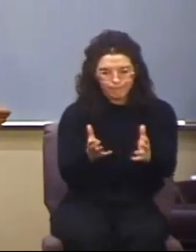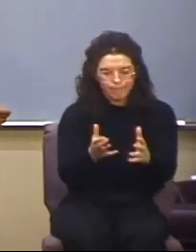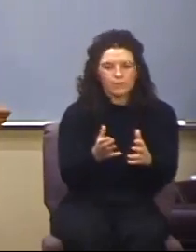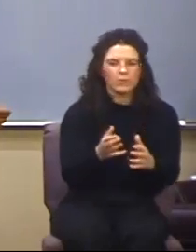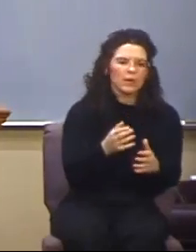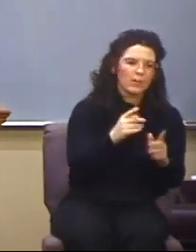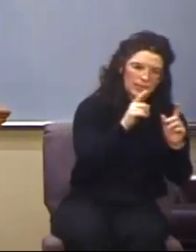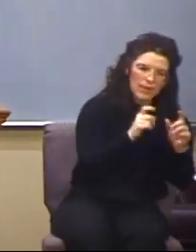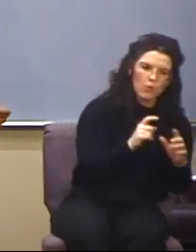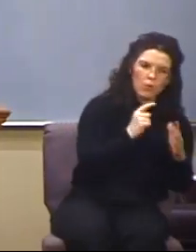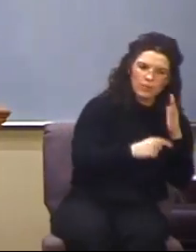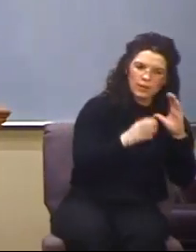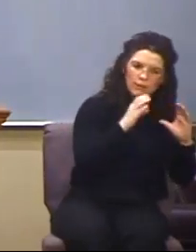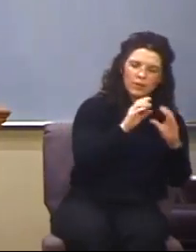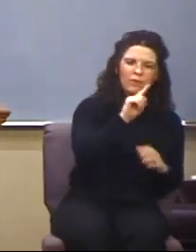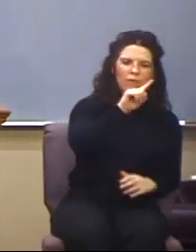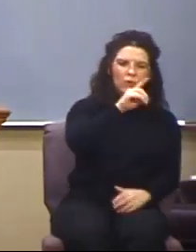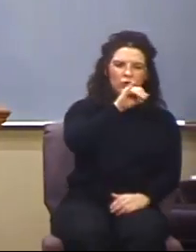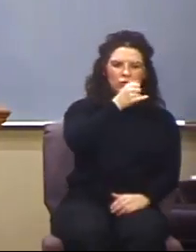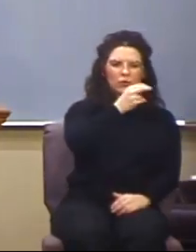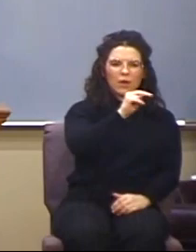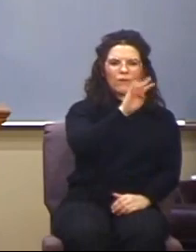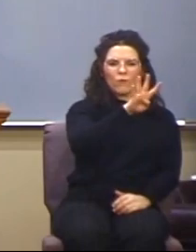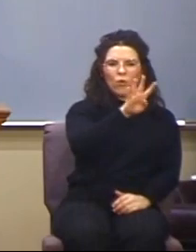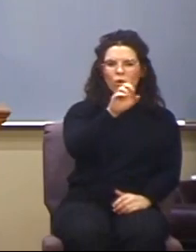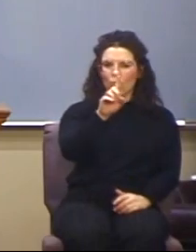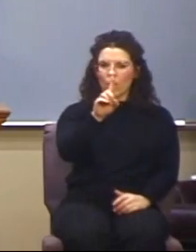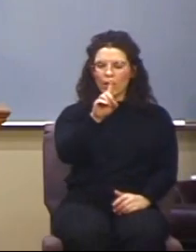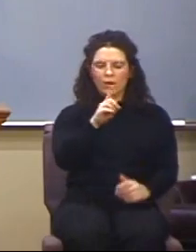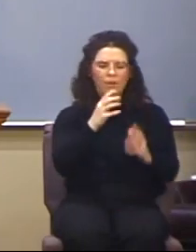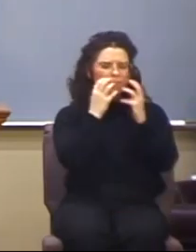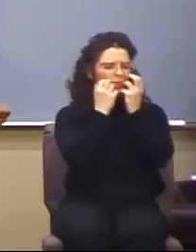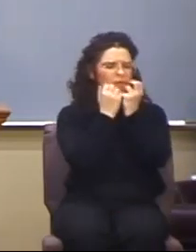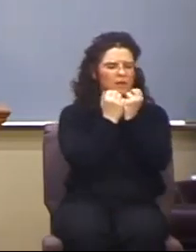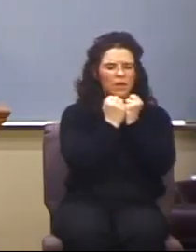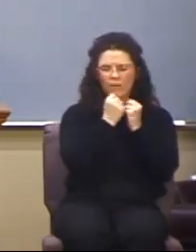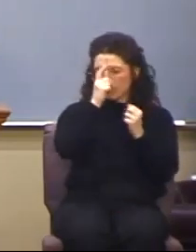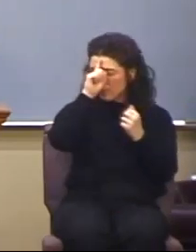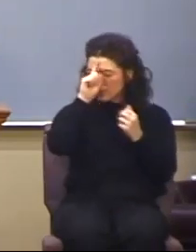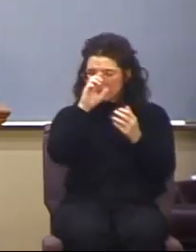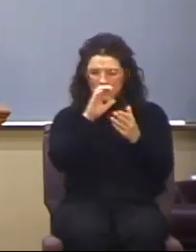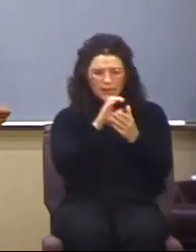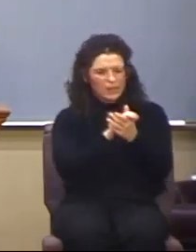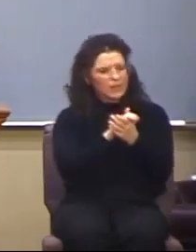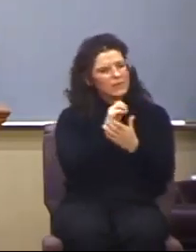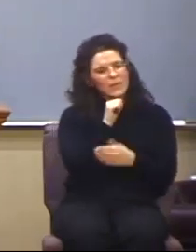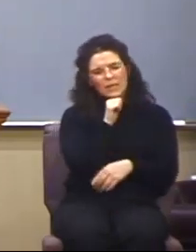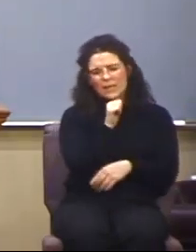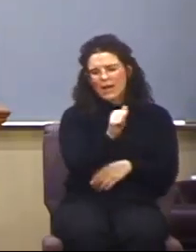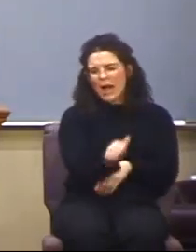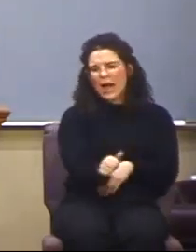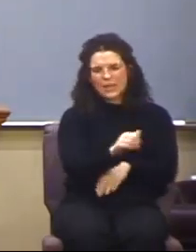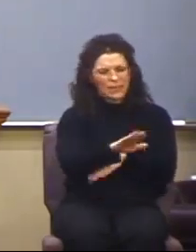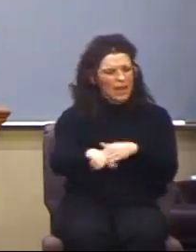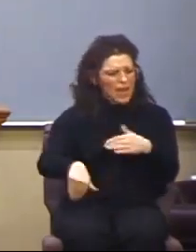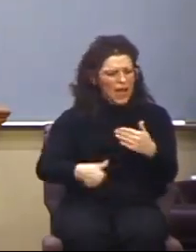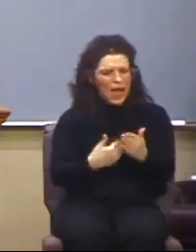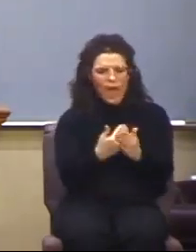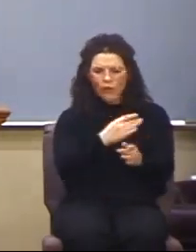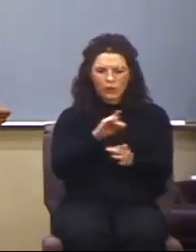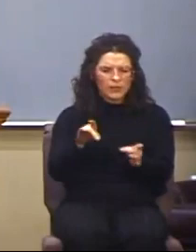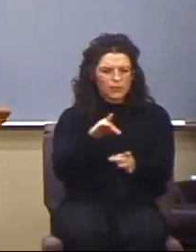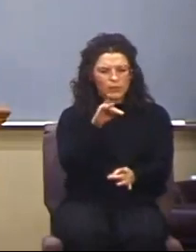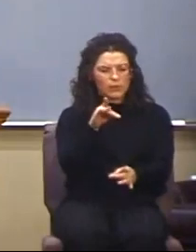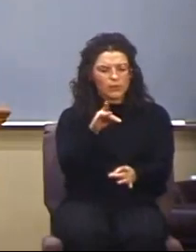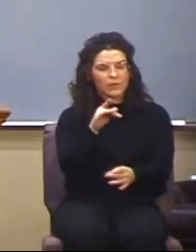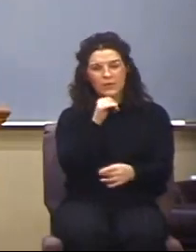verse 1. Beloved, believe not every spirit. Now, that's not some sort of supernatural spirit.